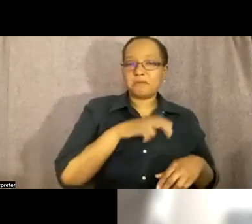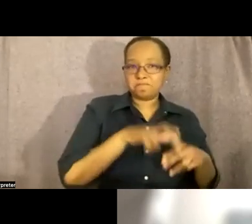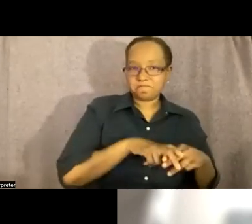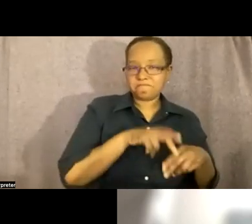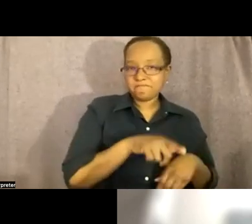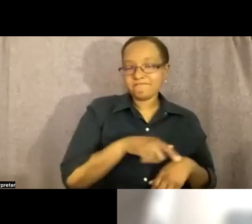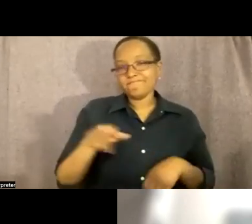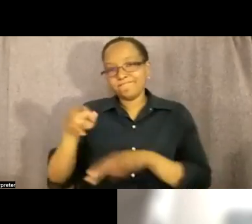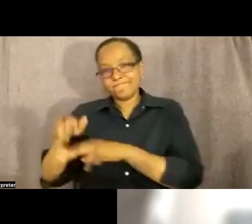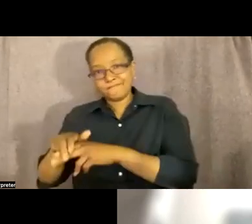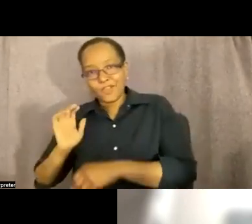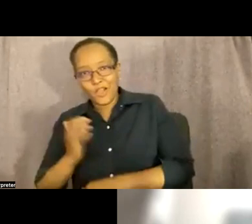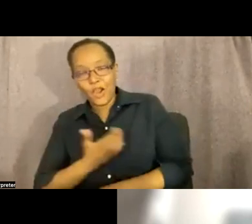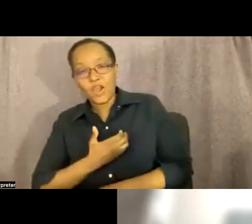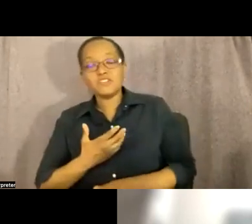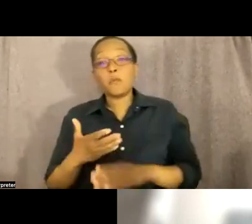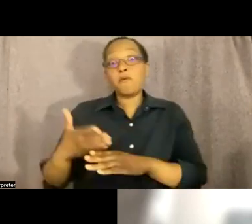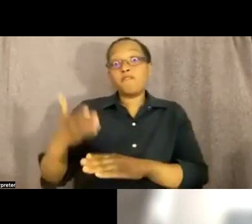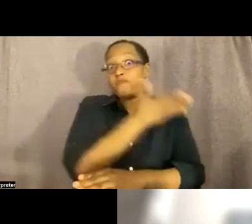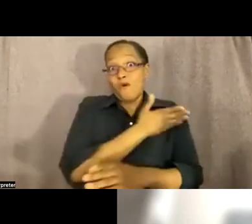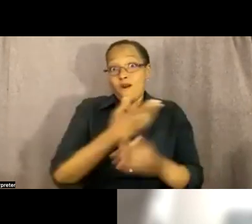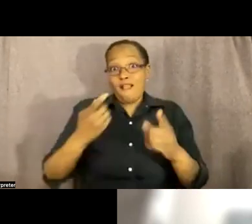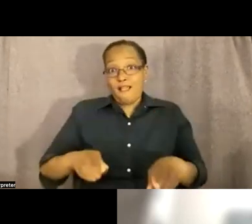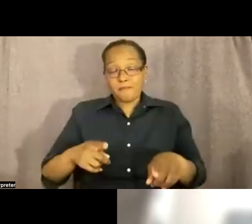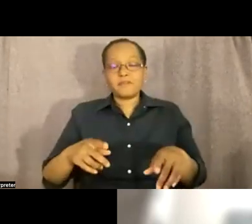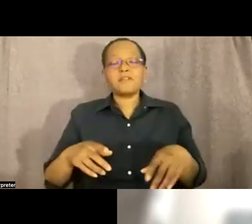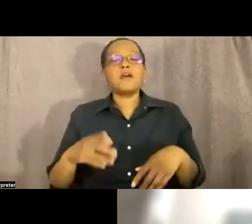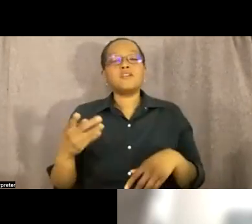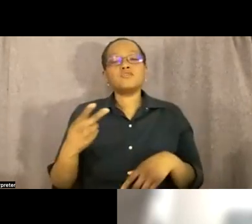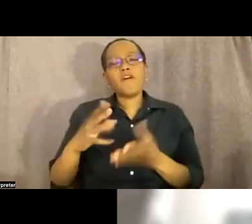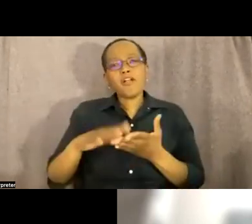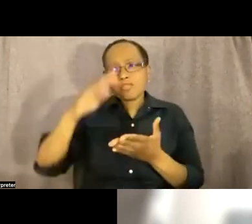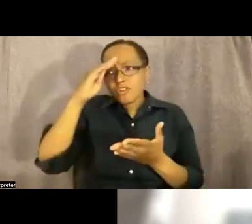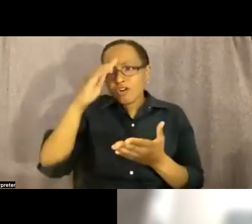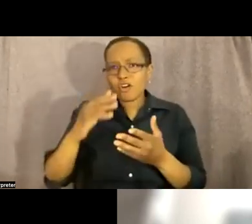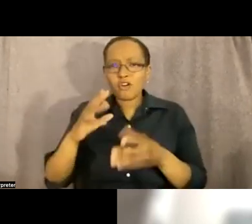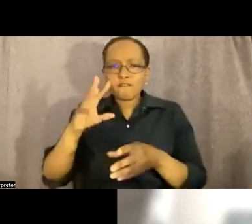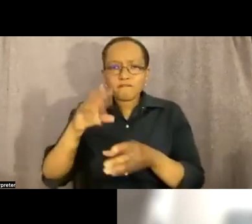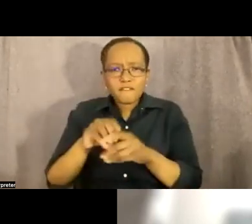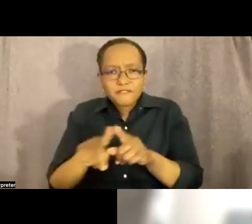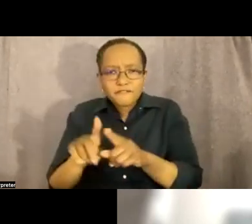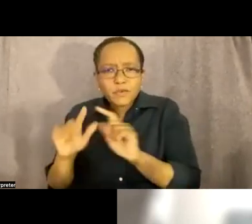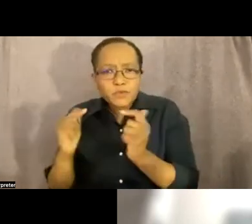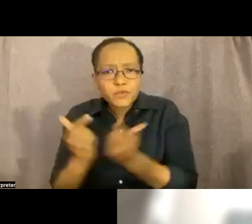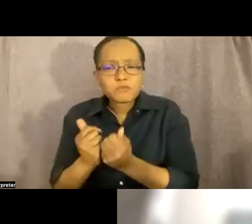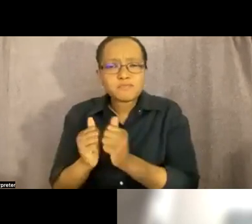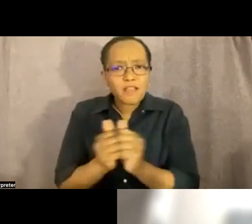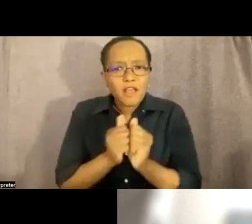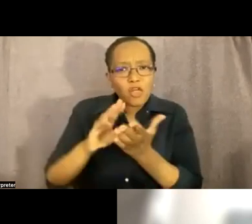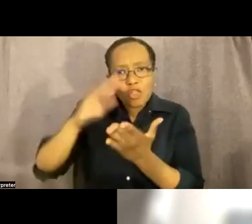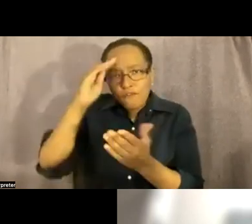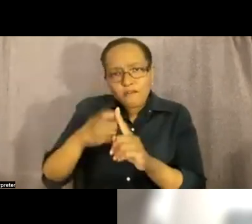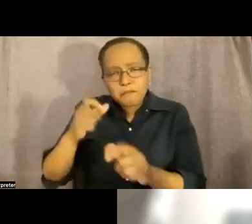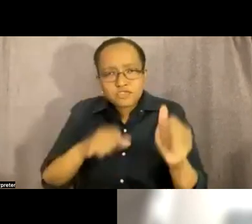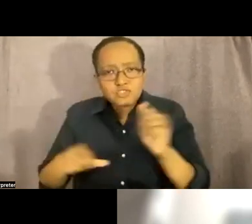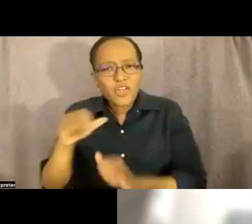started uh learning groups together learning uh from each other and i think um that's where it begins begins